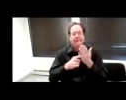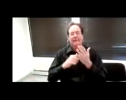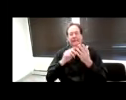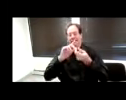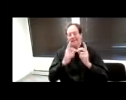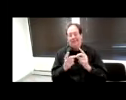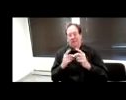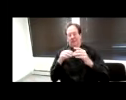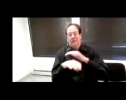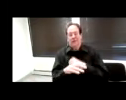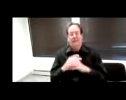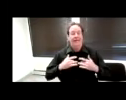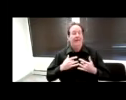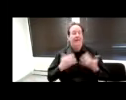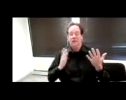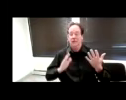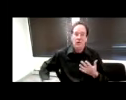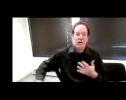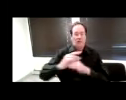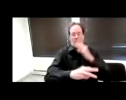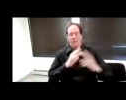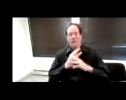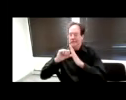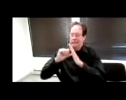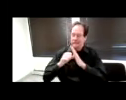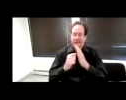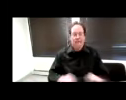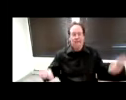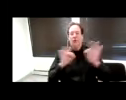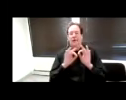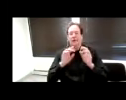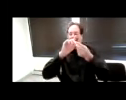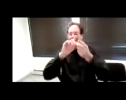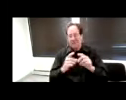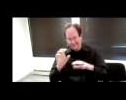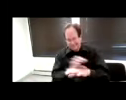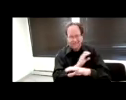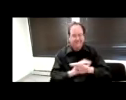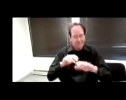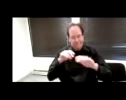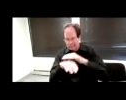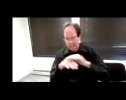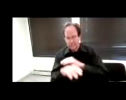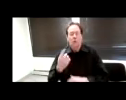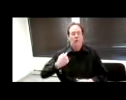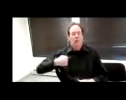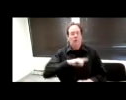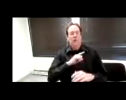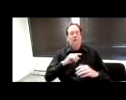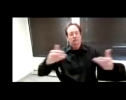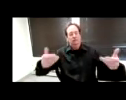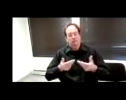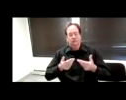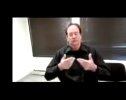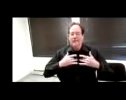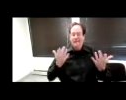taking place all over the world today highlighting the importance of digital accessibility. We typically host an event that focuses on some